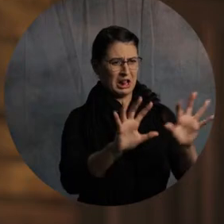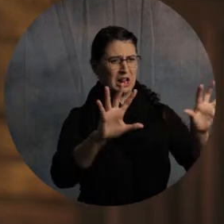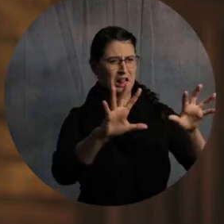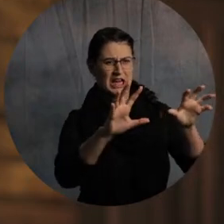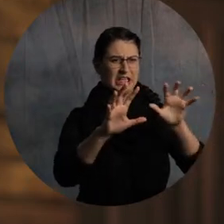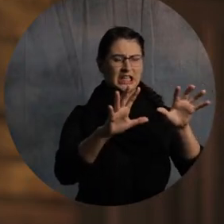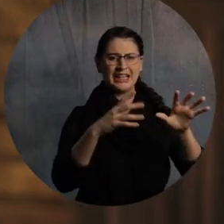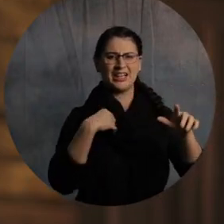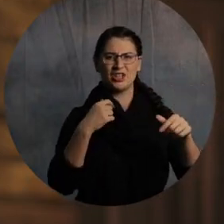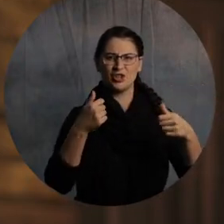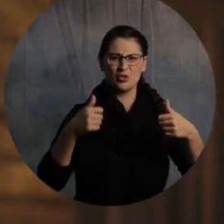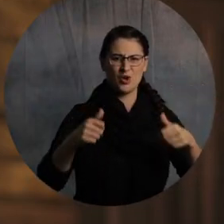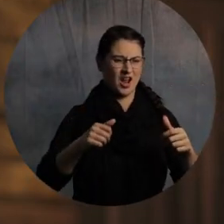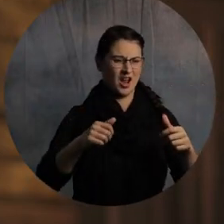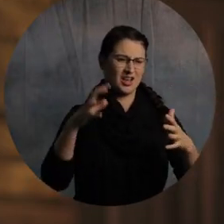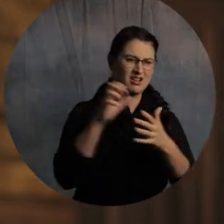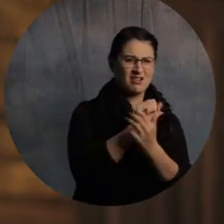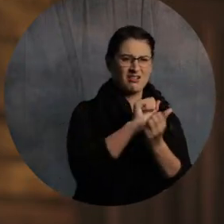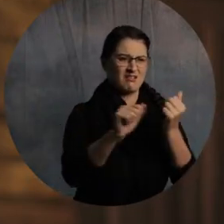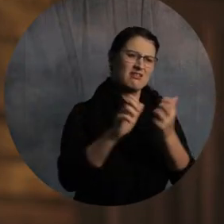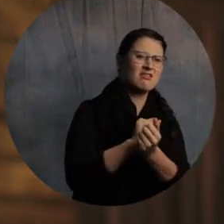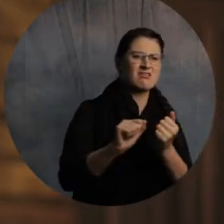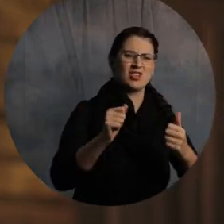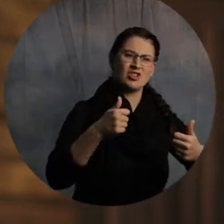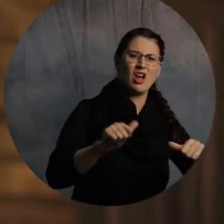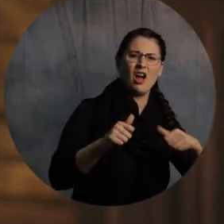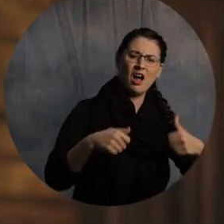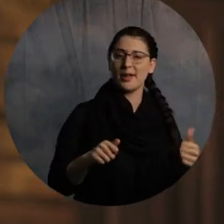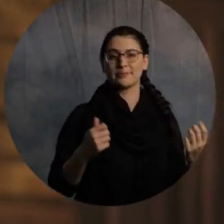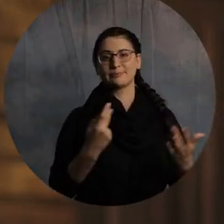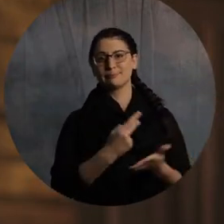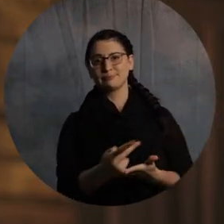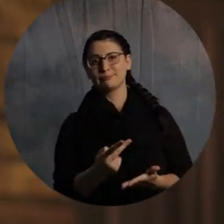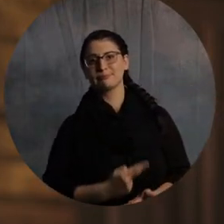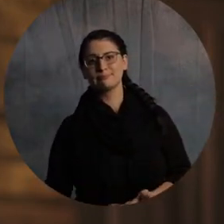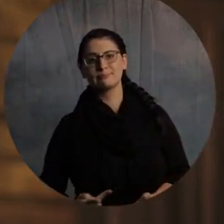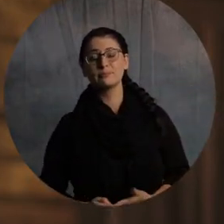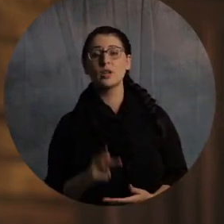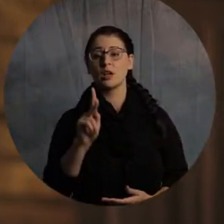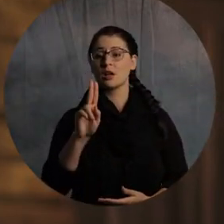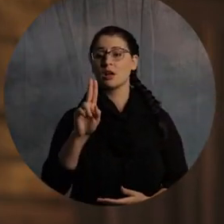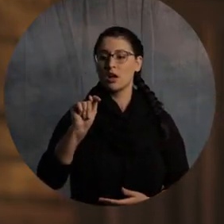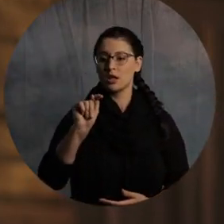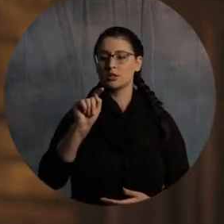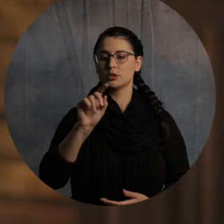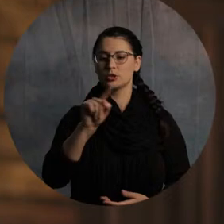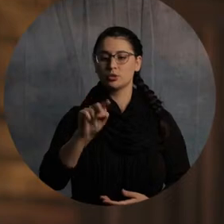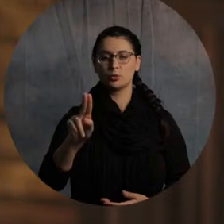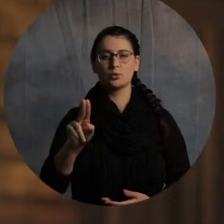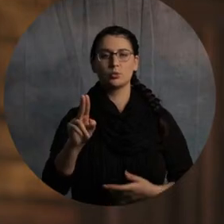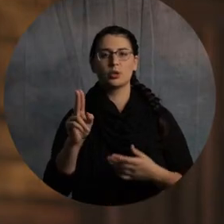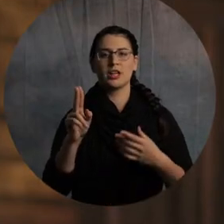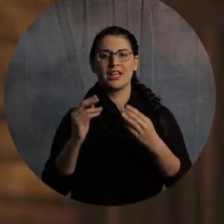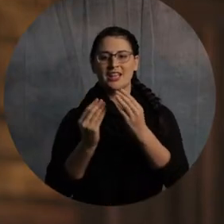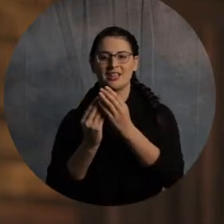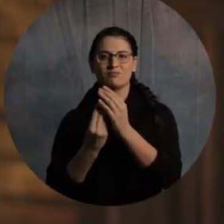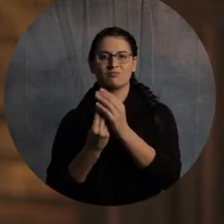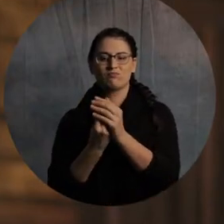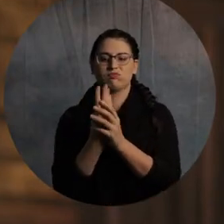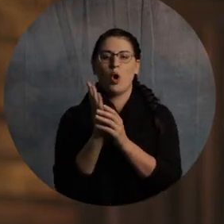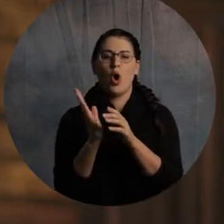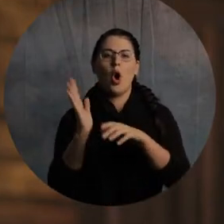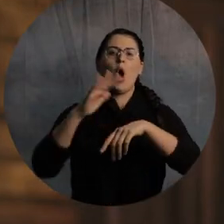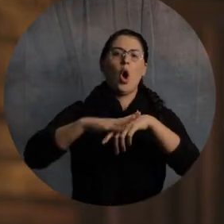all this money trying to kill this kudzu. Two years later, it all back, all right? So, kudzu grows on top of shrubs